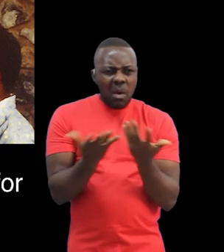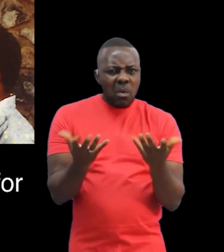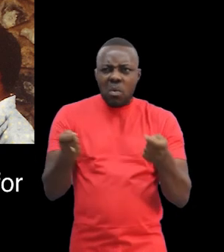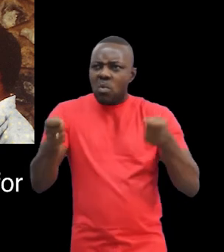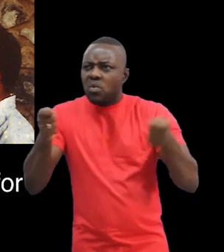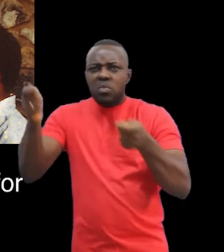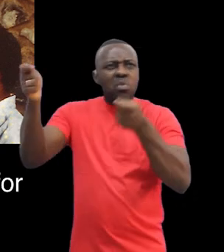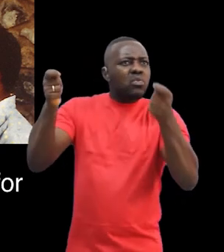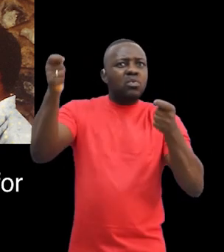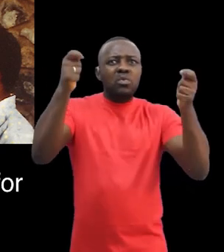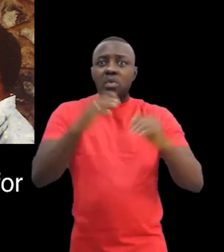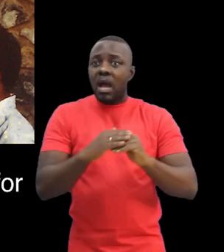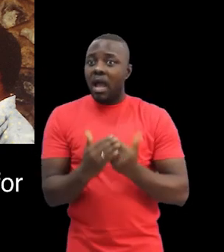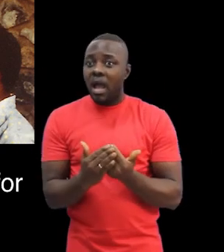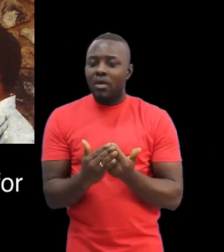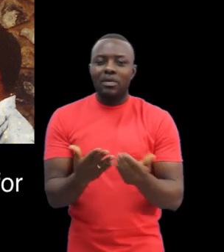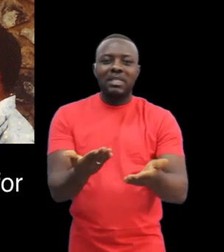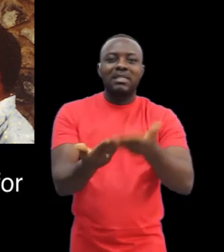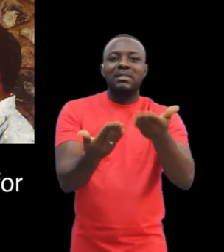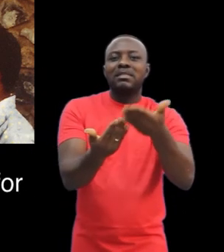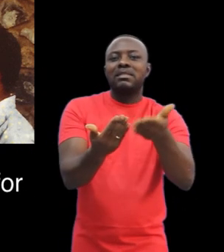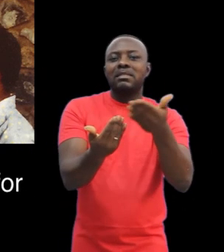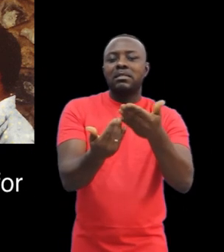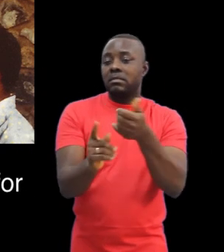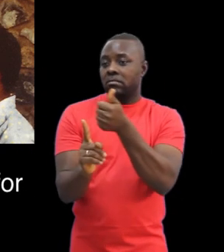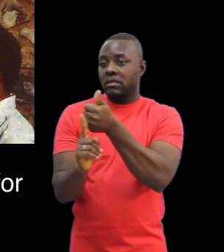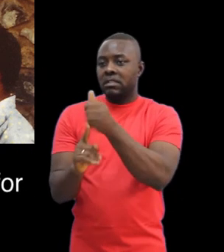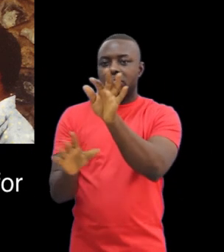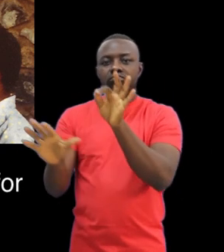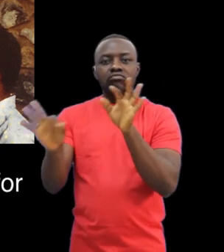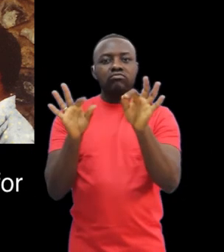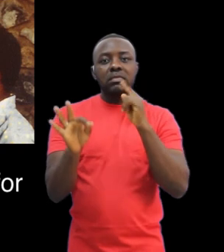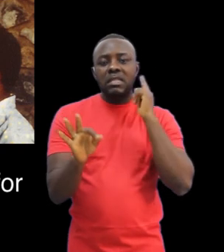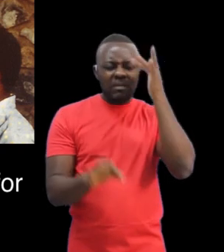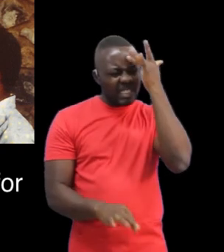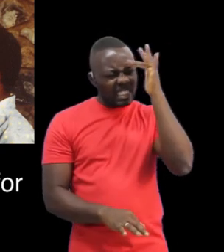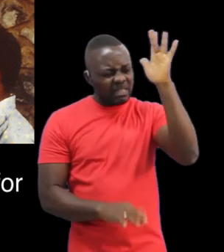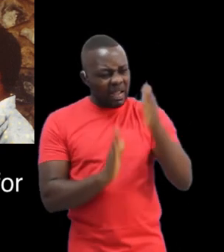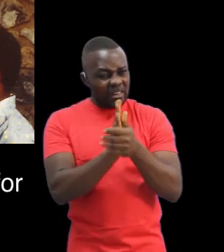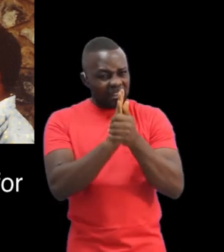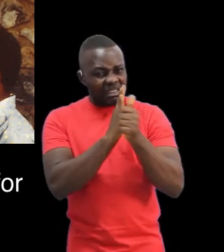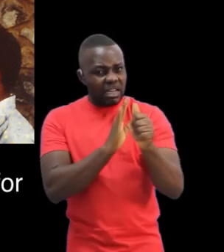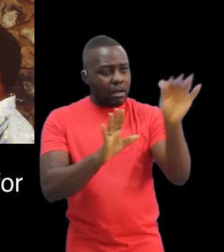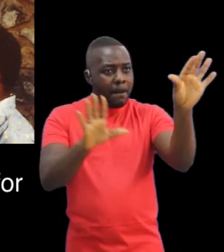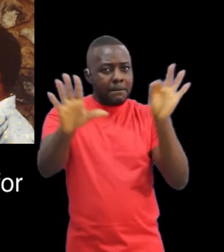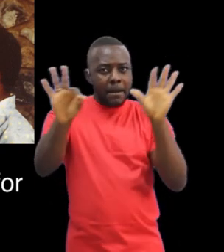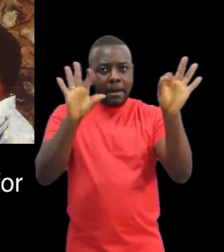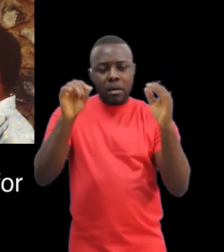Foster recruited talented deaf and hearing Africans from their respective countries,